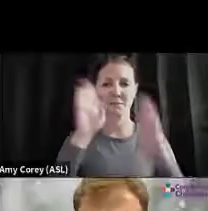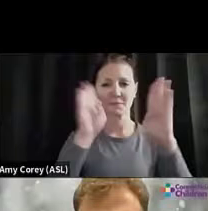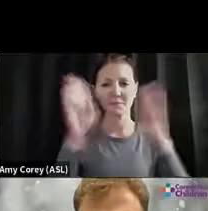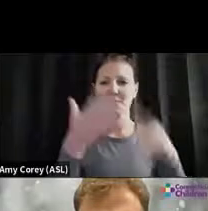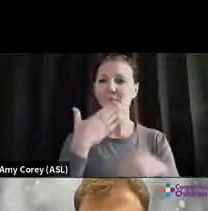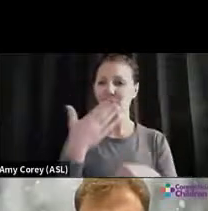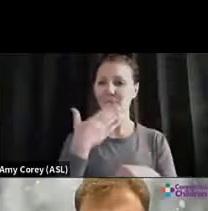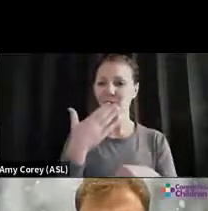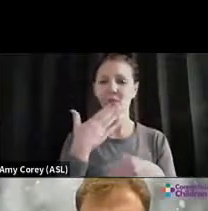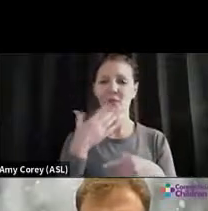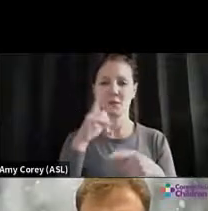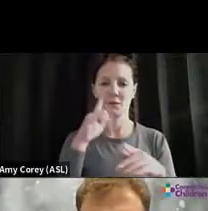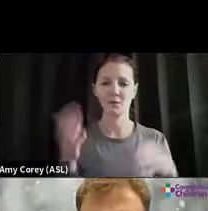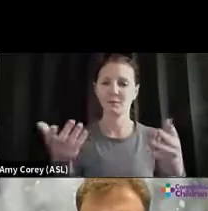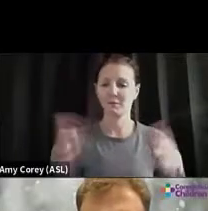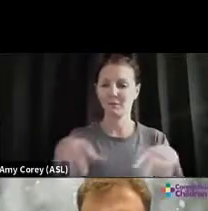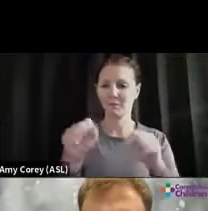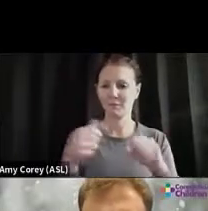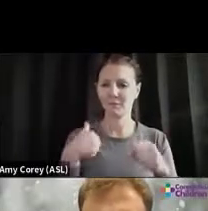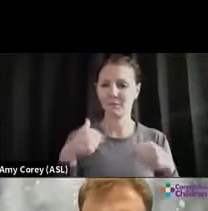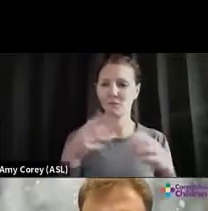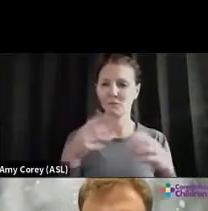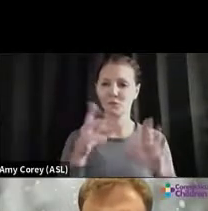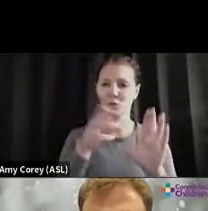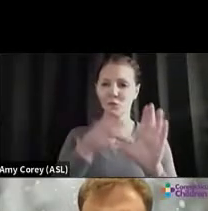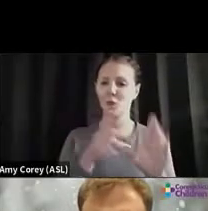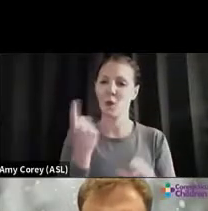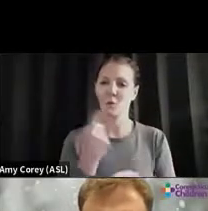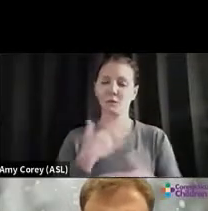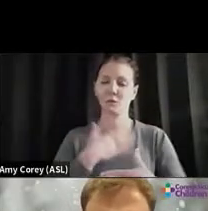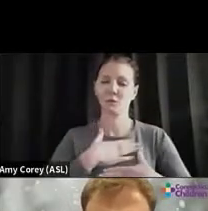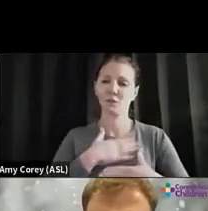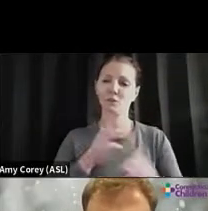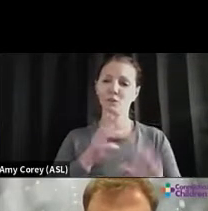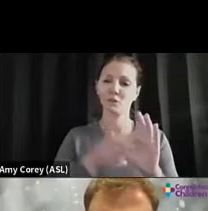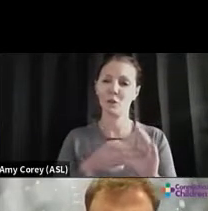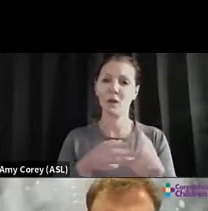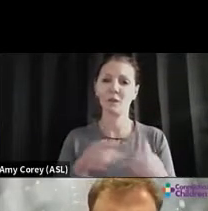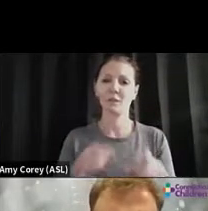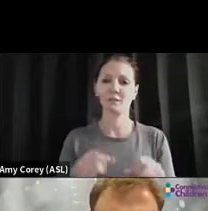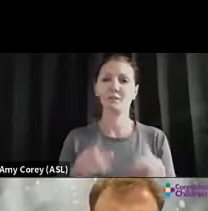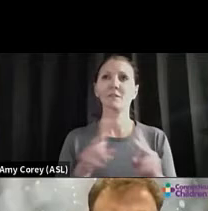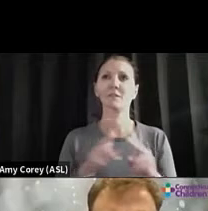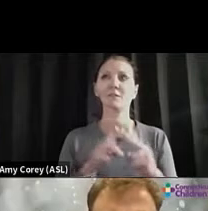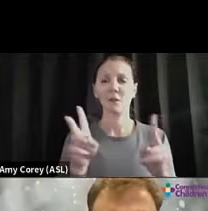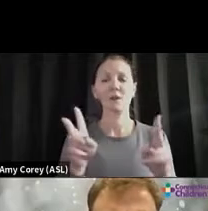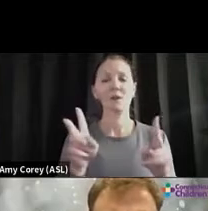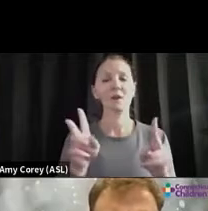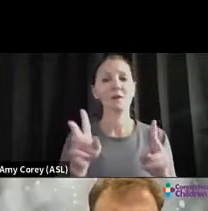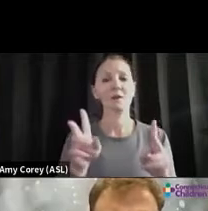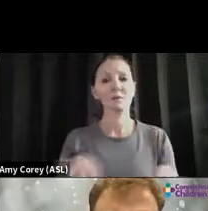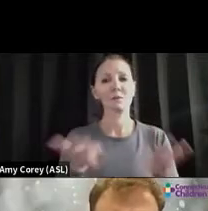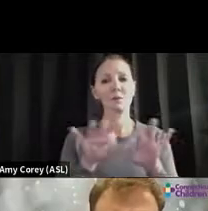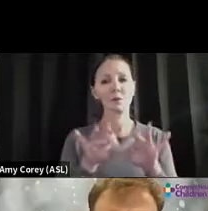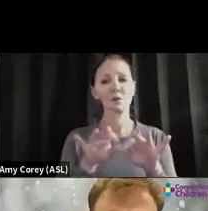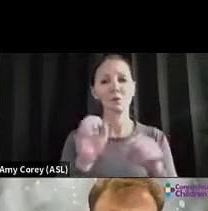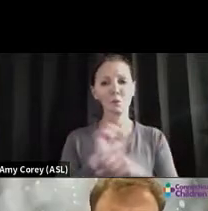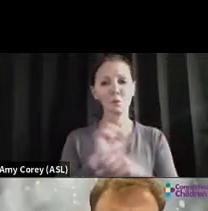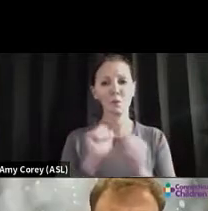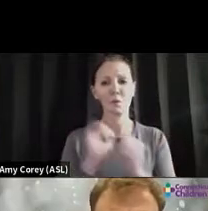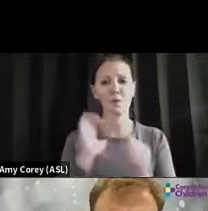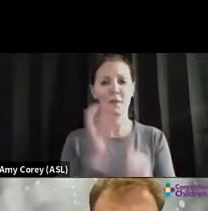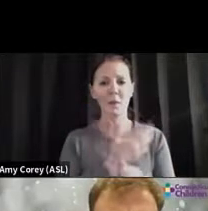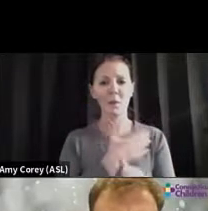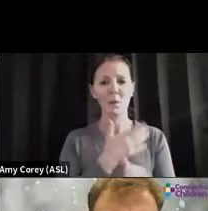you. And thank you for having me. It's always a privilege to join. And it is most definitely a privilege to work with our patients